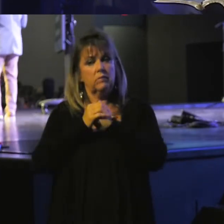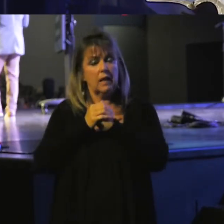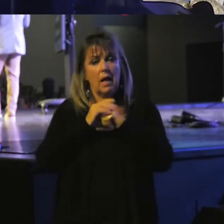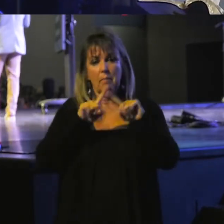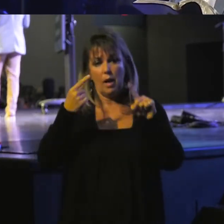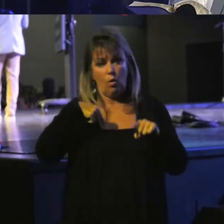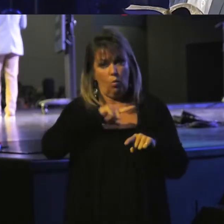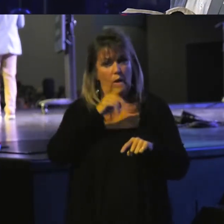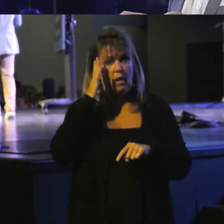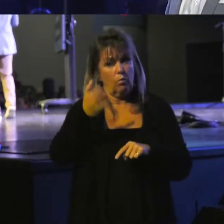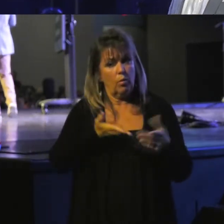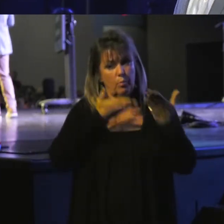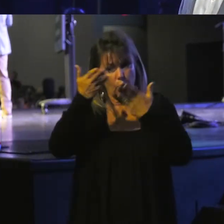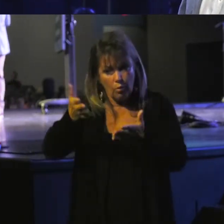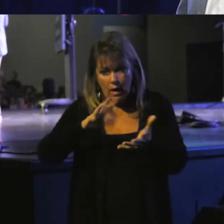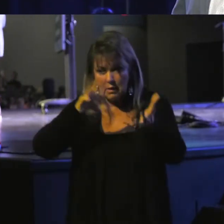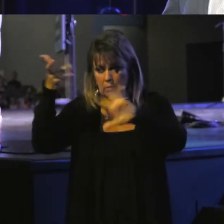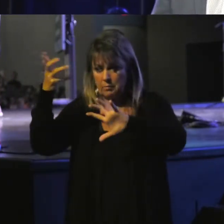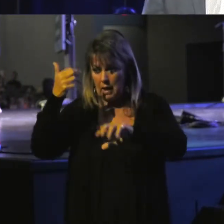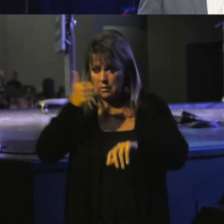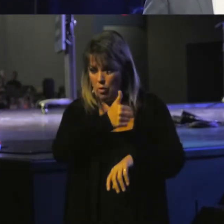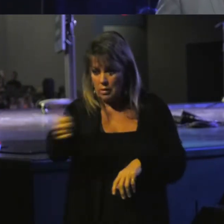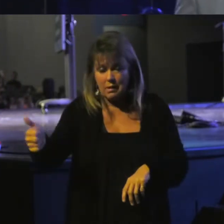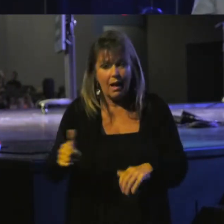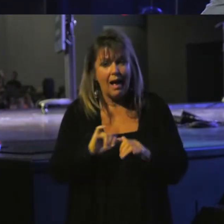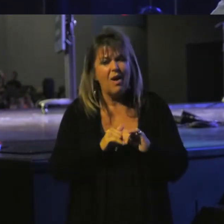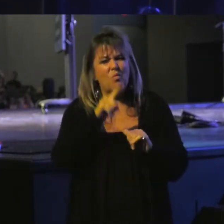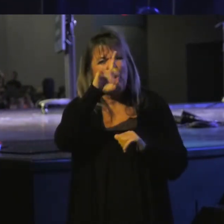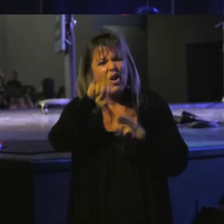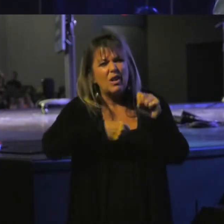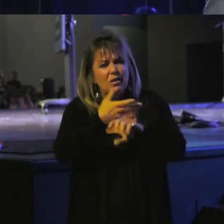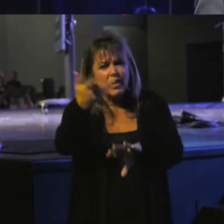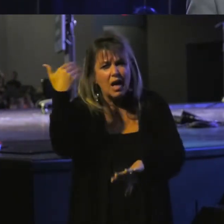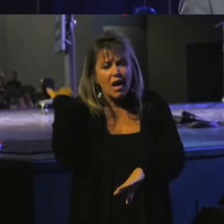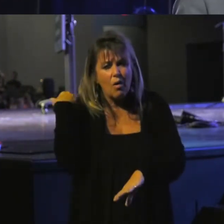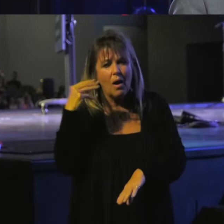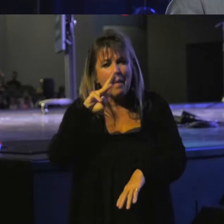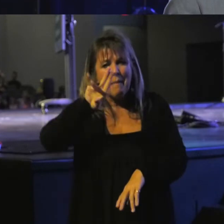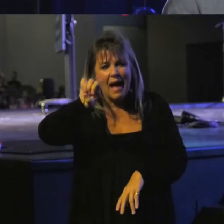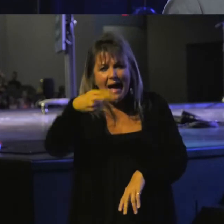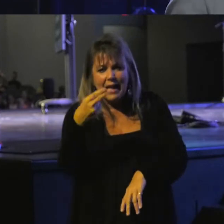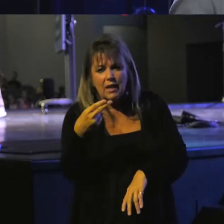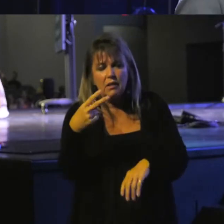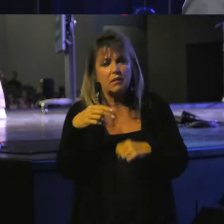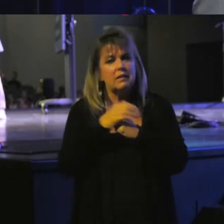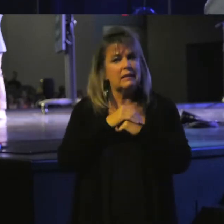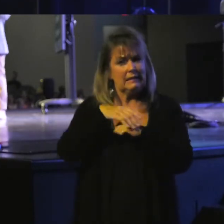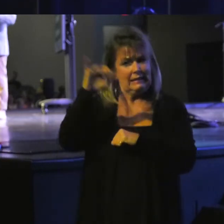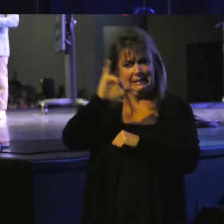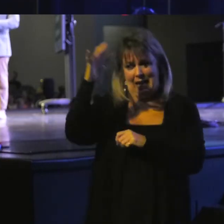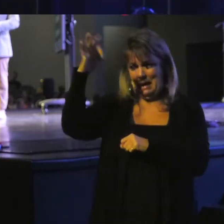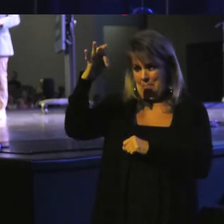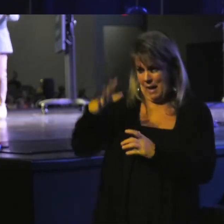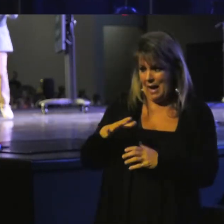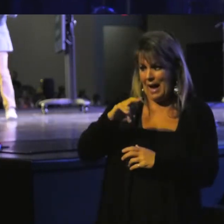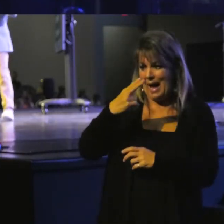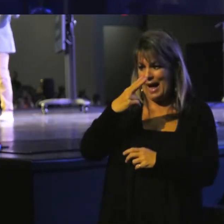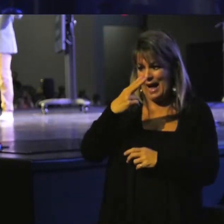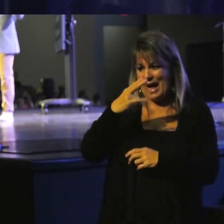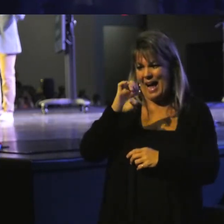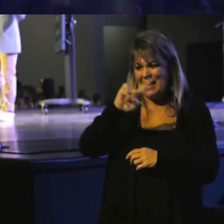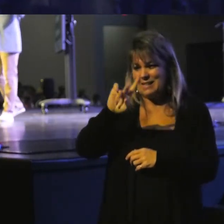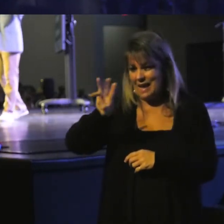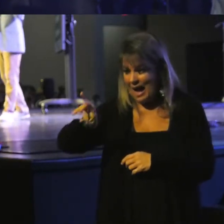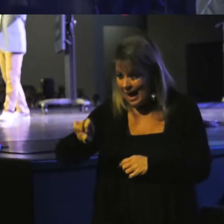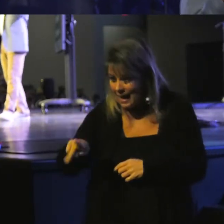But we are about to bring great disaster upon ourselves. They said, hey, a hundred years ago, Micah stood up, preached the same message. But King Hezekiah said, you know what,